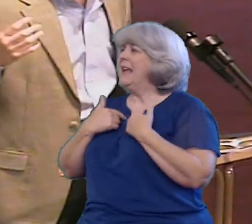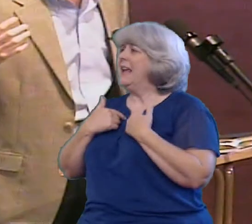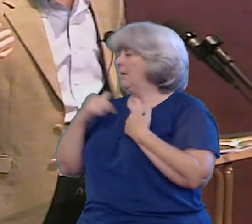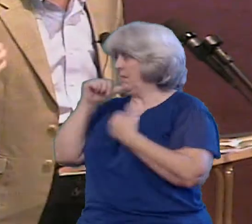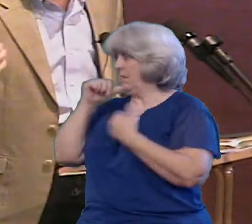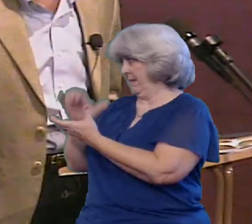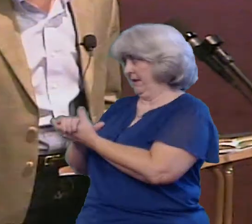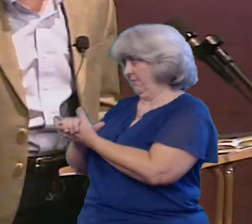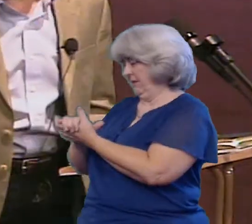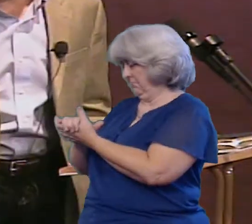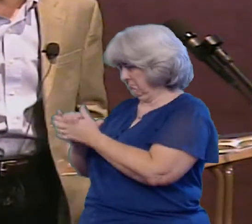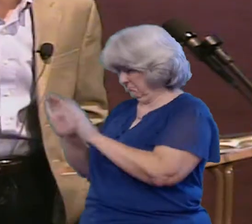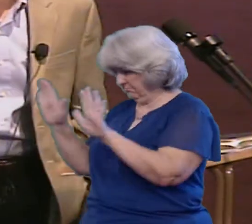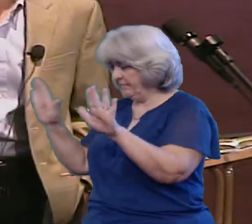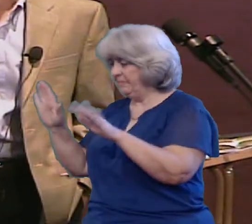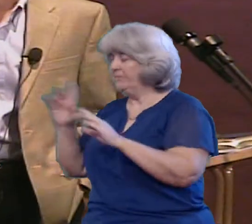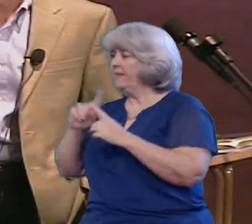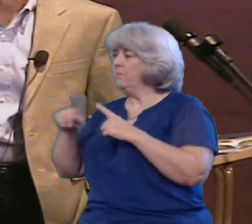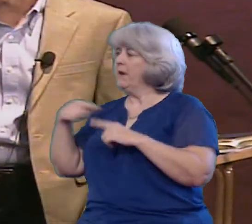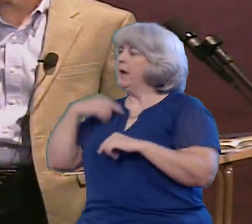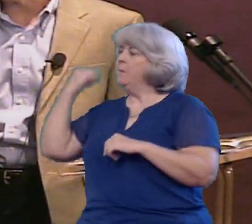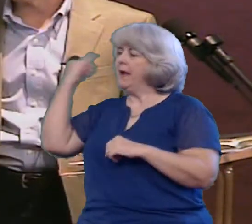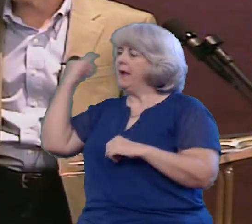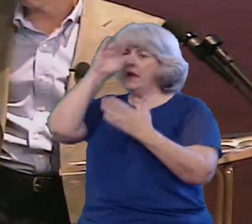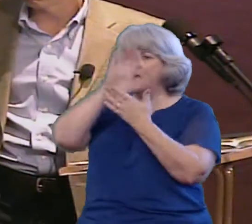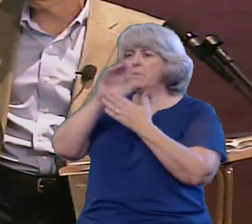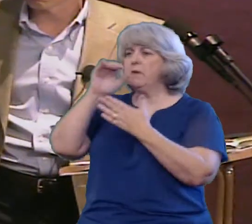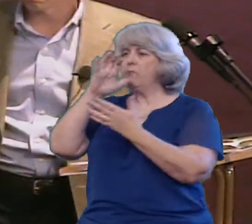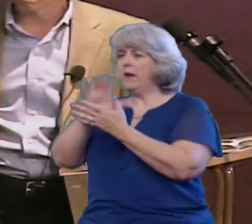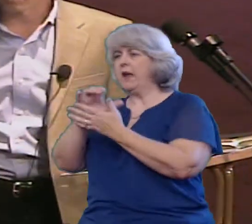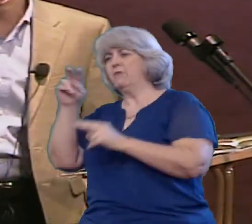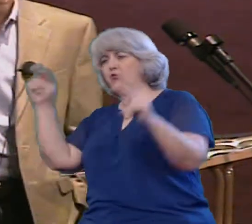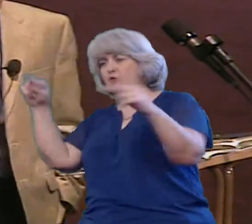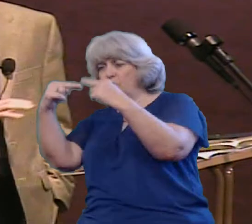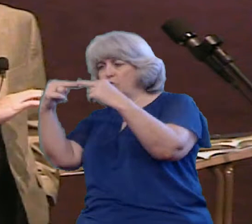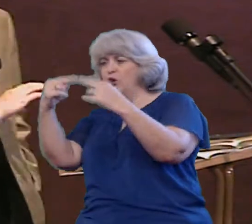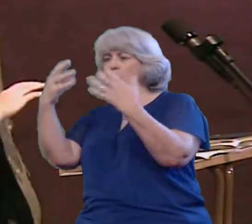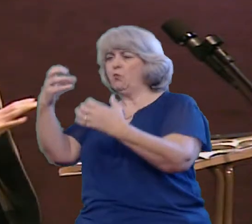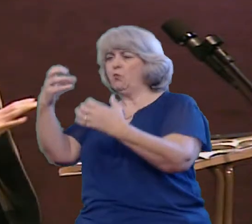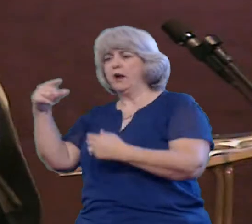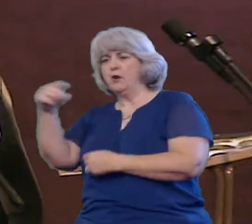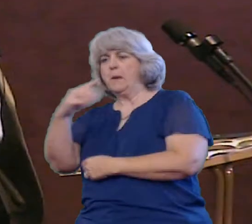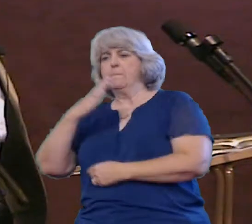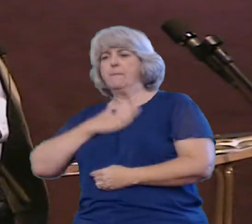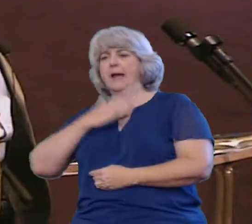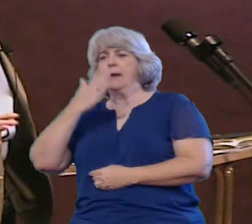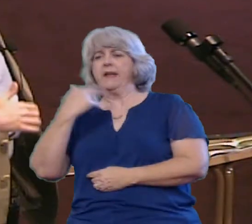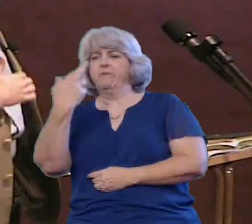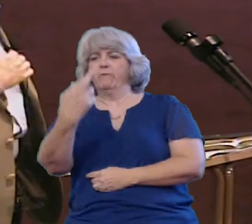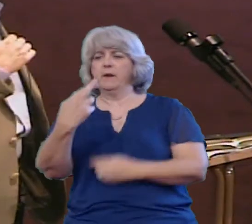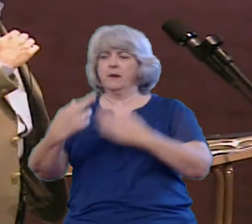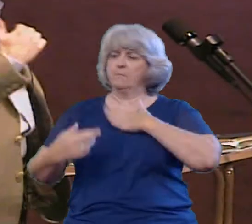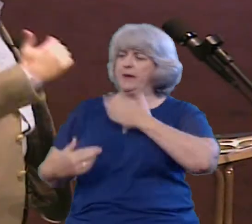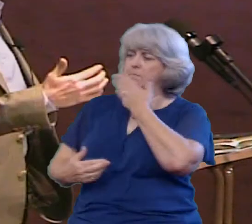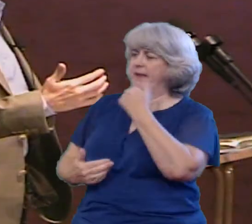for many of you and your mates is to be your best friend That you can talk about any problem that comes up That you can talk about anything that you